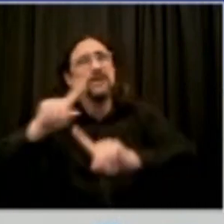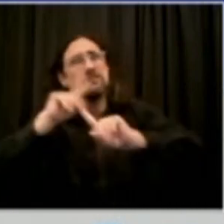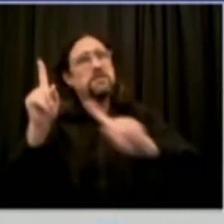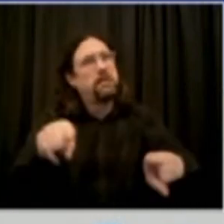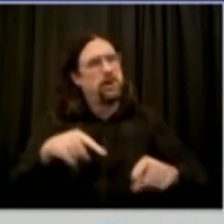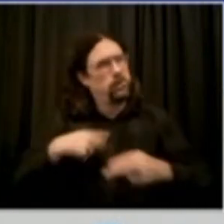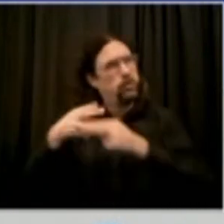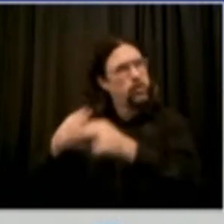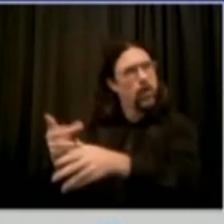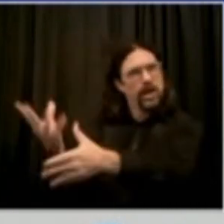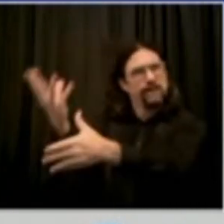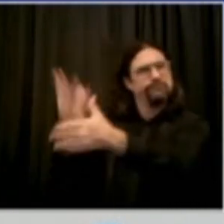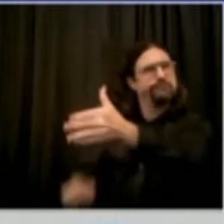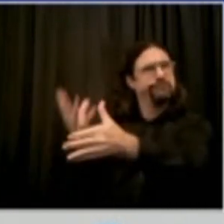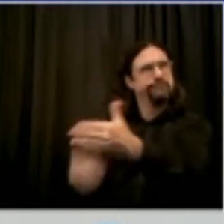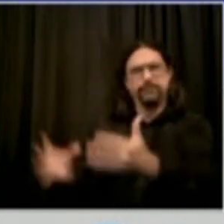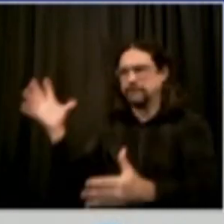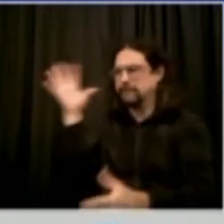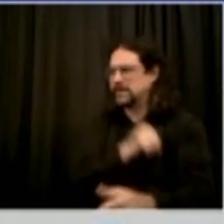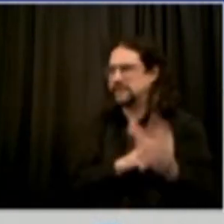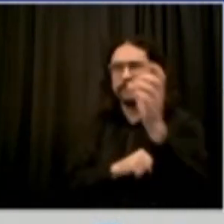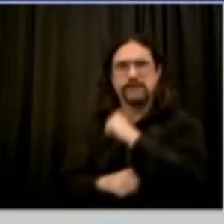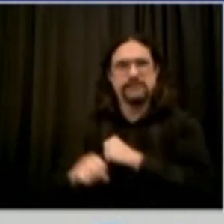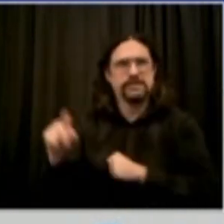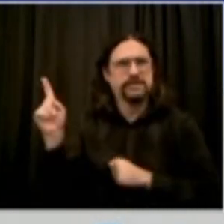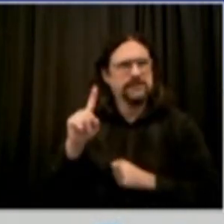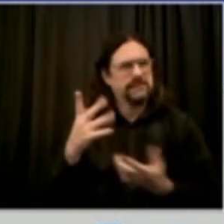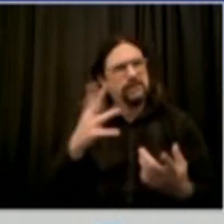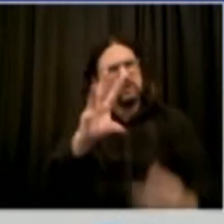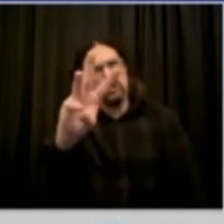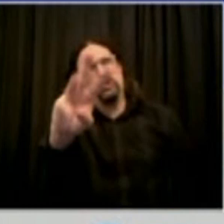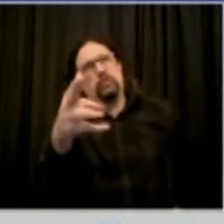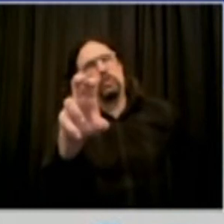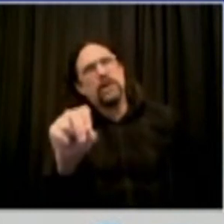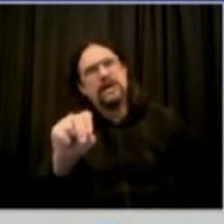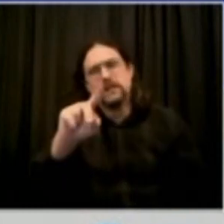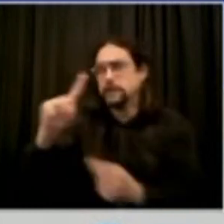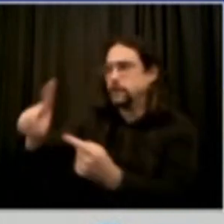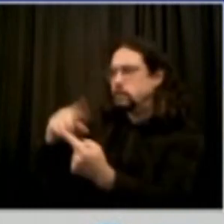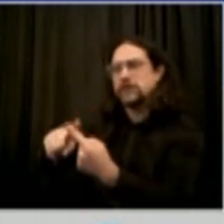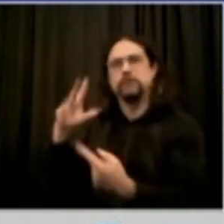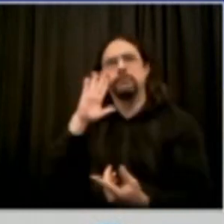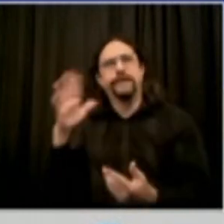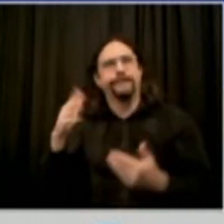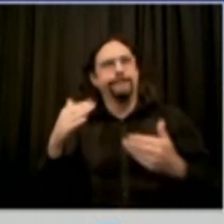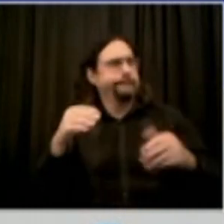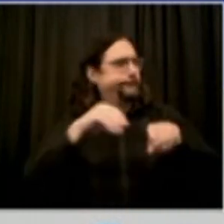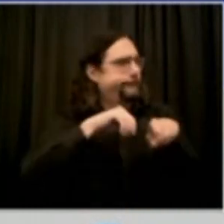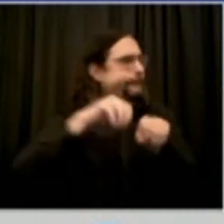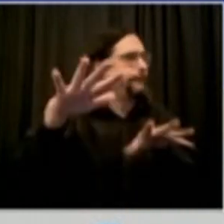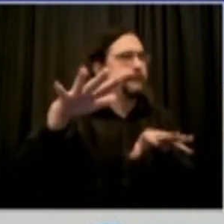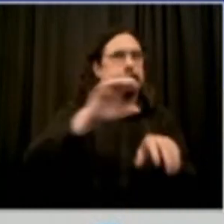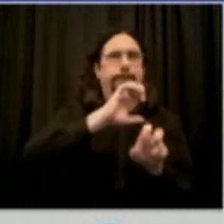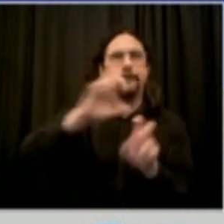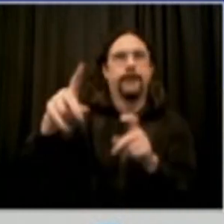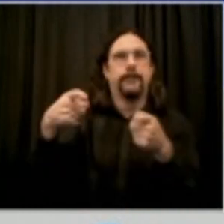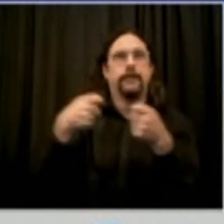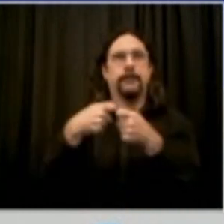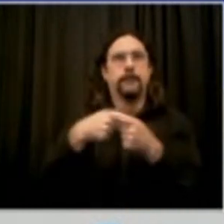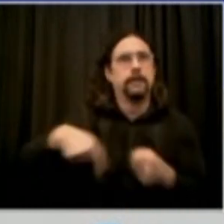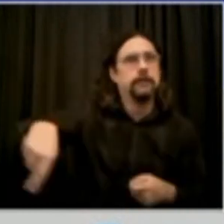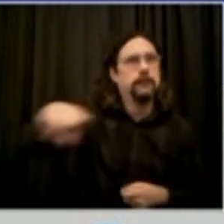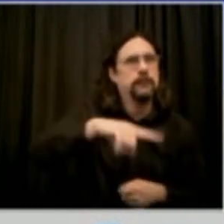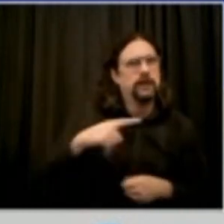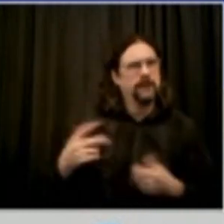five boroughs. So right now, just about 57,000 households do not have power in New York City as a result of the storm